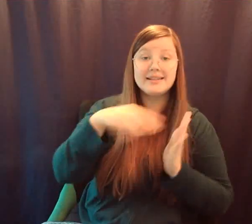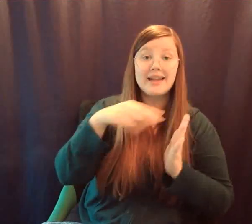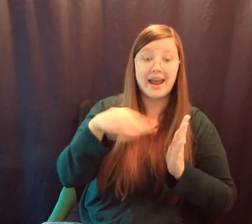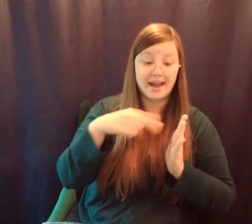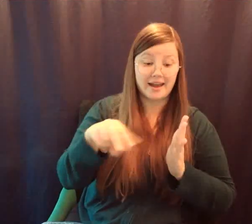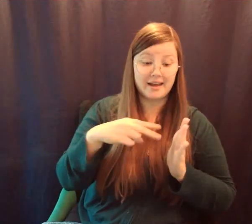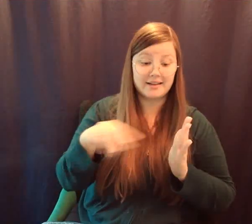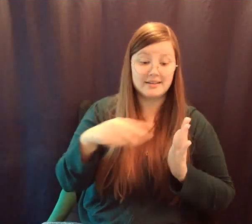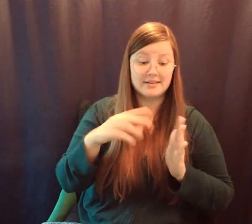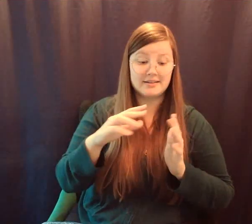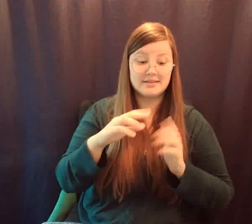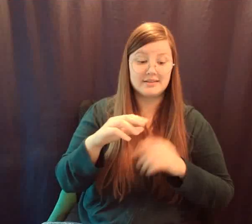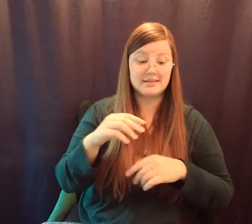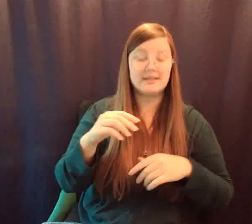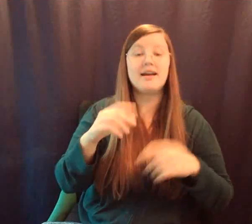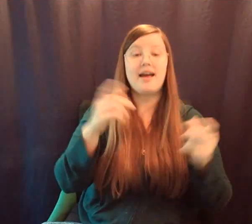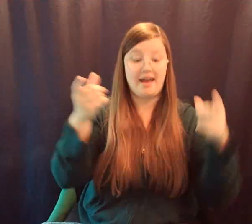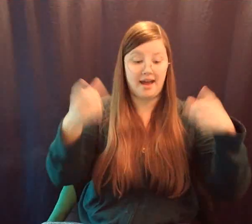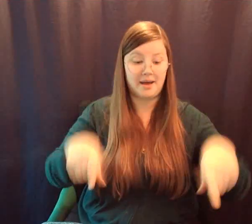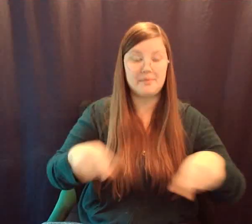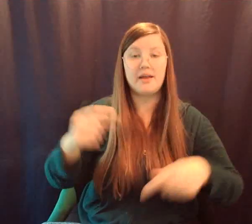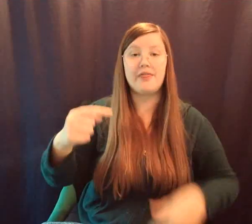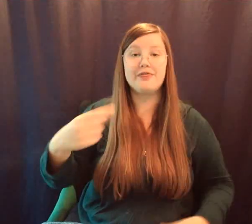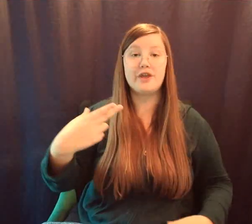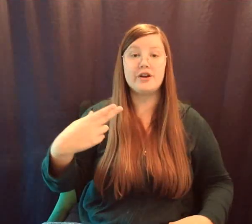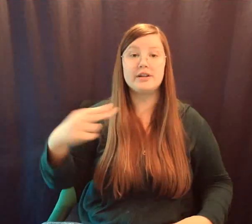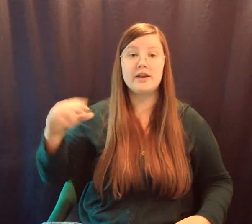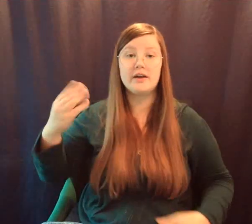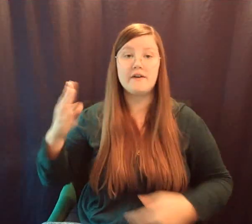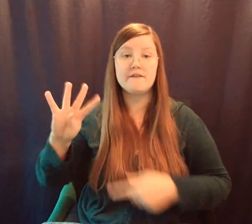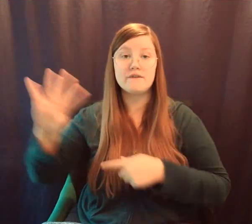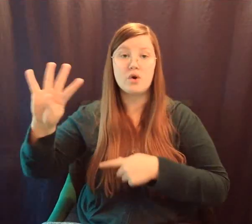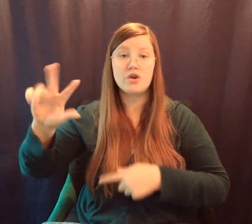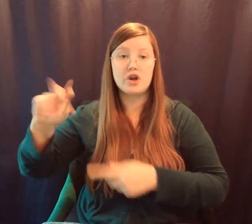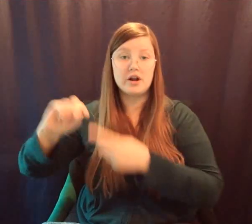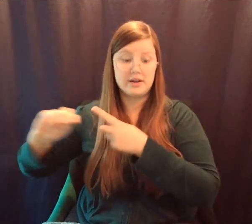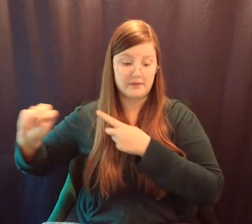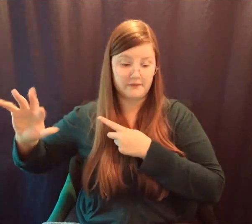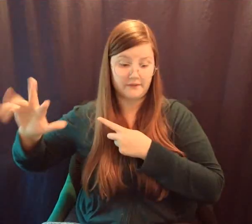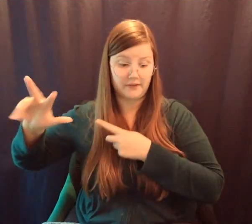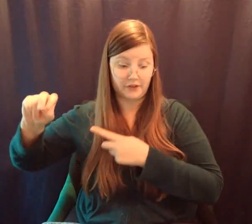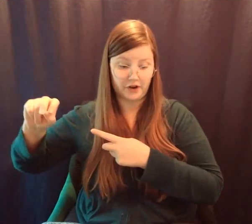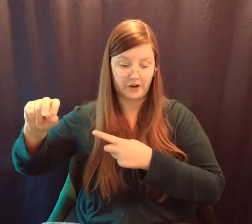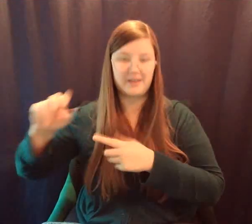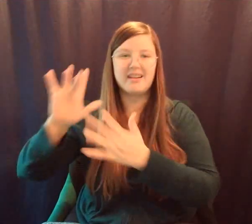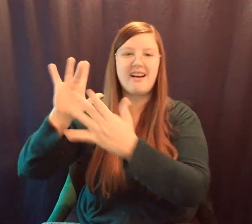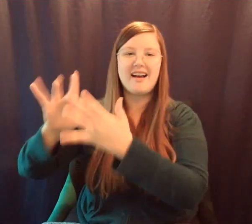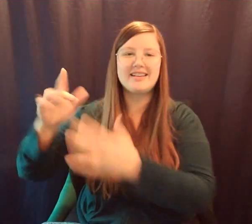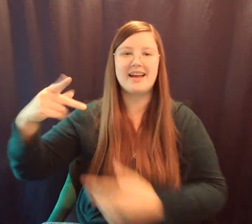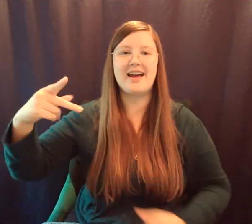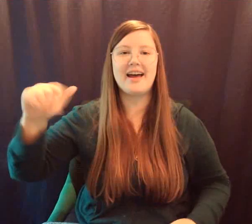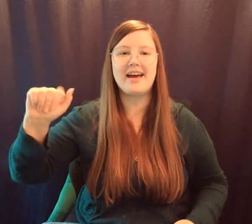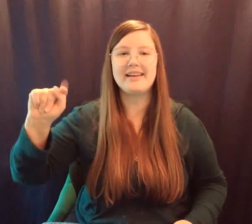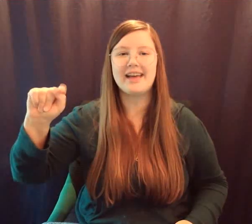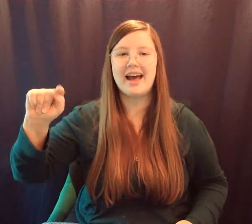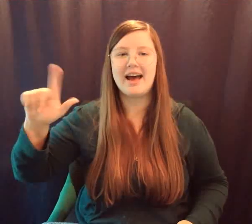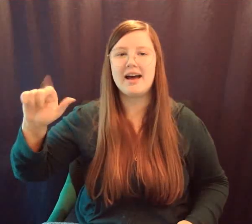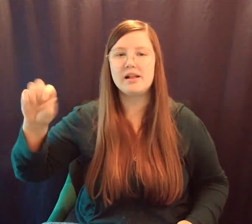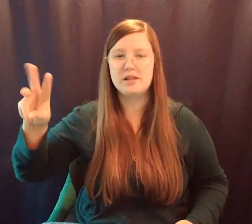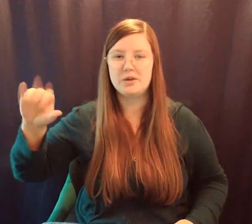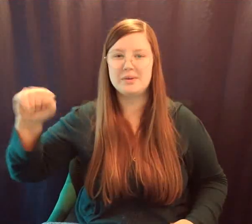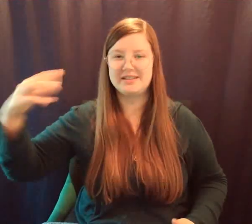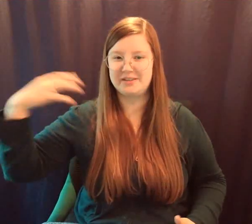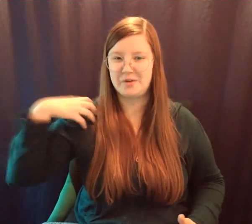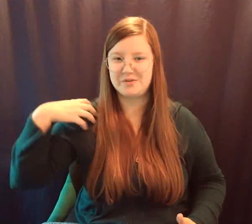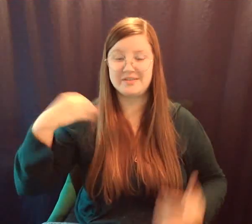to 5.30. Coach Cat Lewis is the coach. can contact her for the Zoom link. Now, here is a